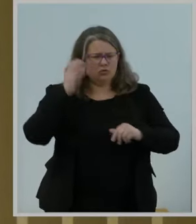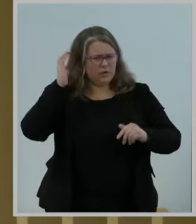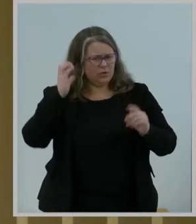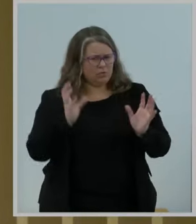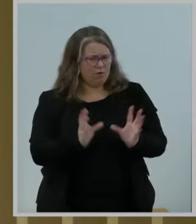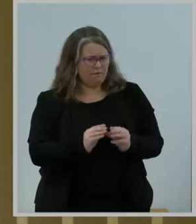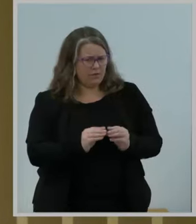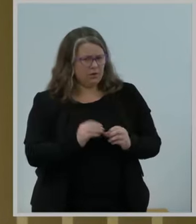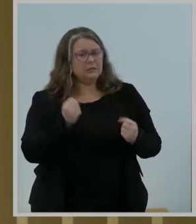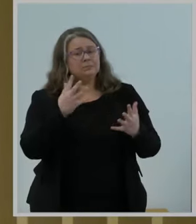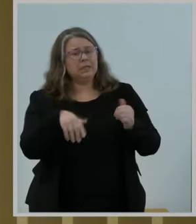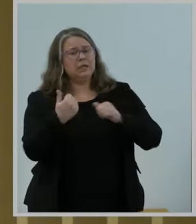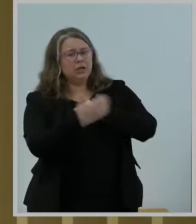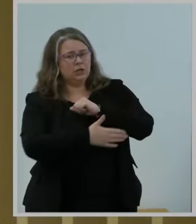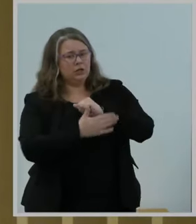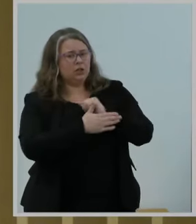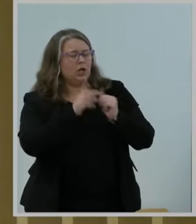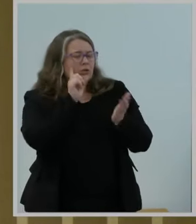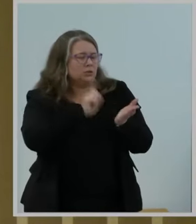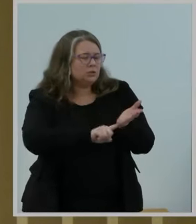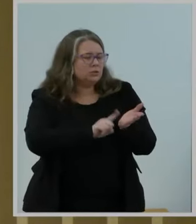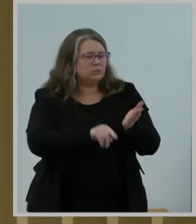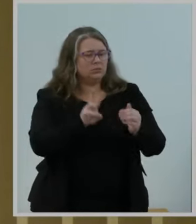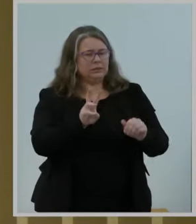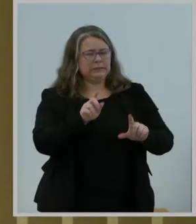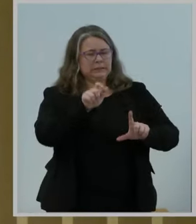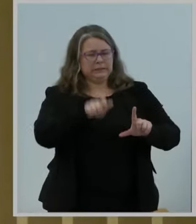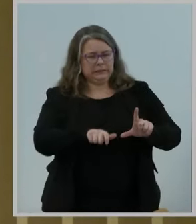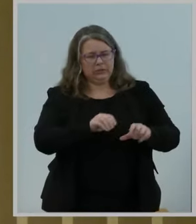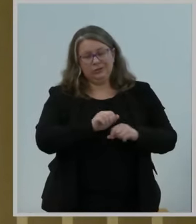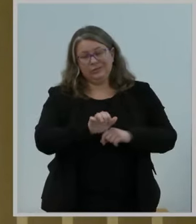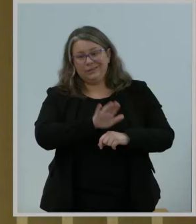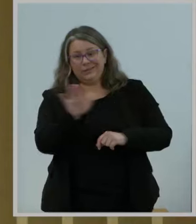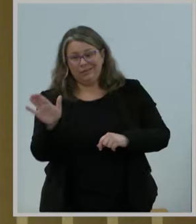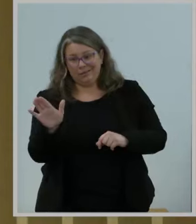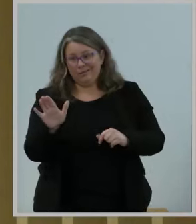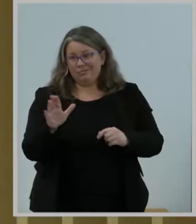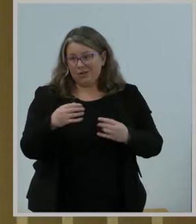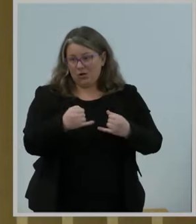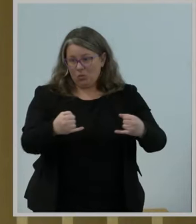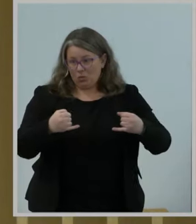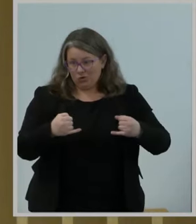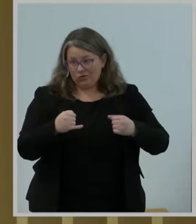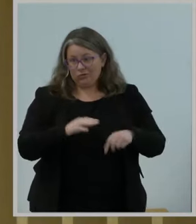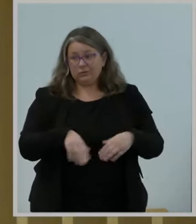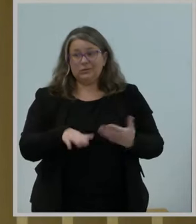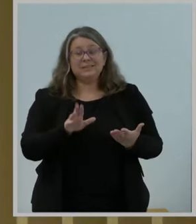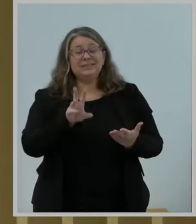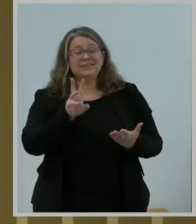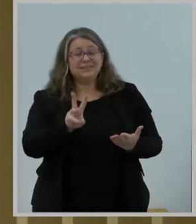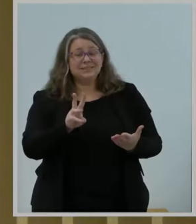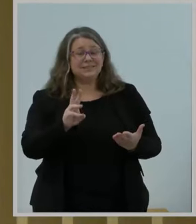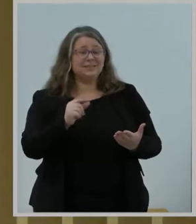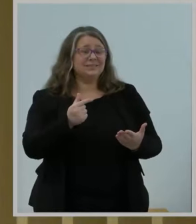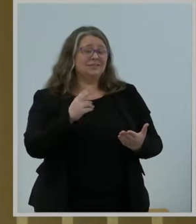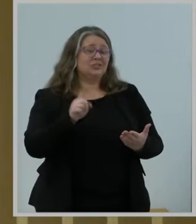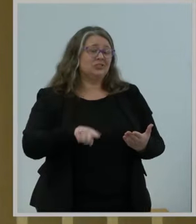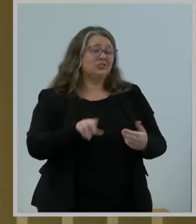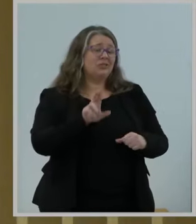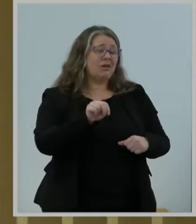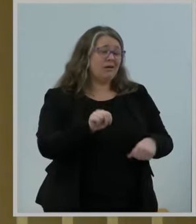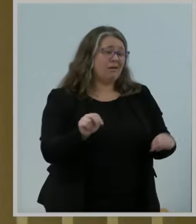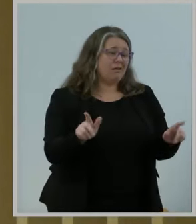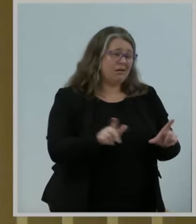their borders. Today's action shows the promise of 6 unlicensed. It goes well beyond the millions of just Wi-Fi